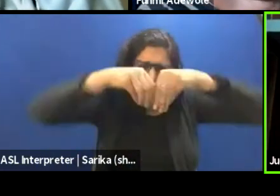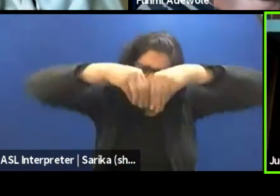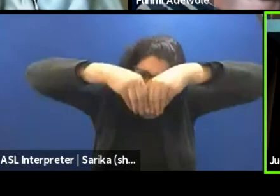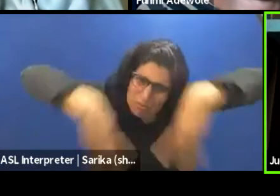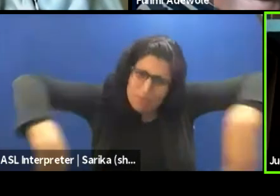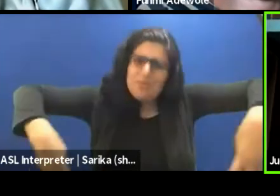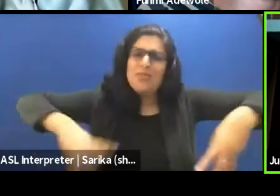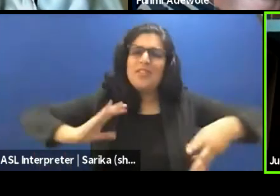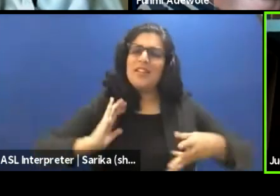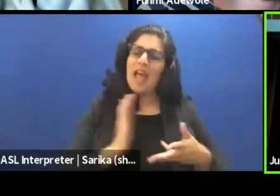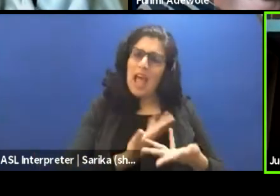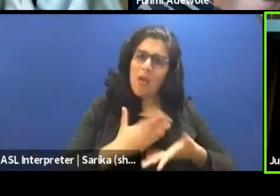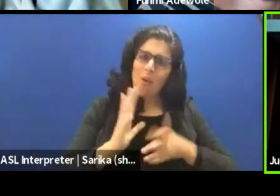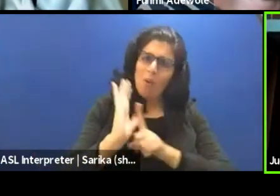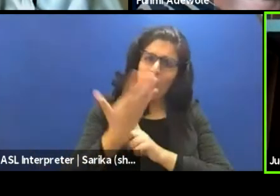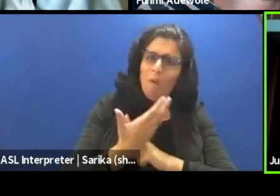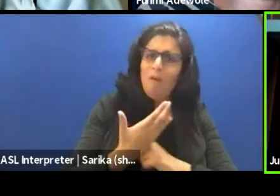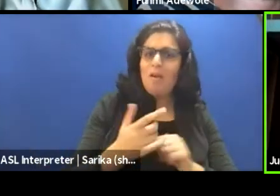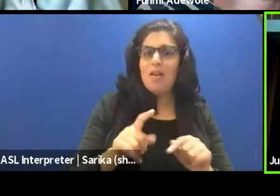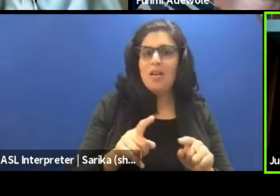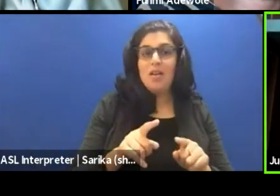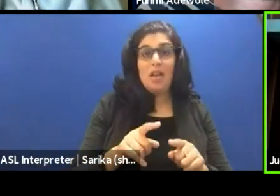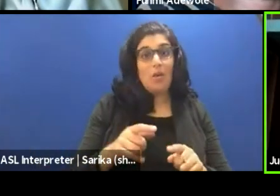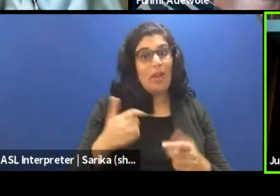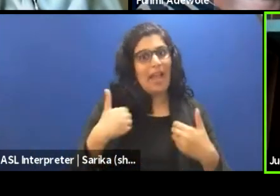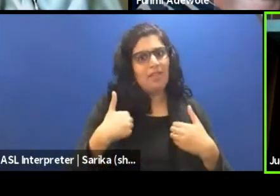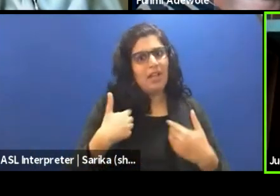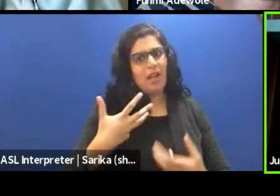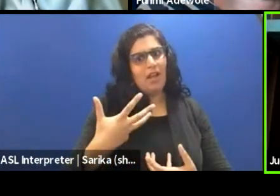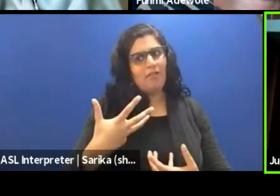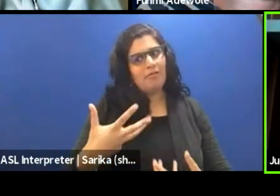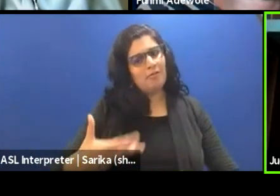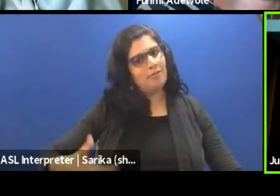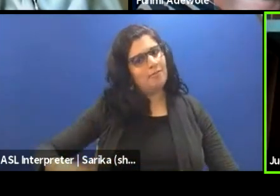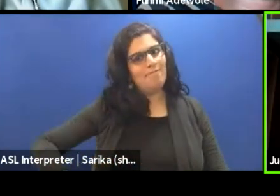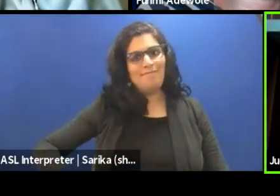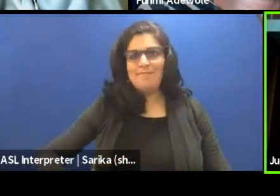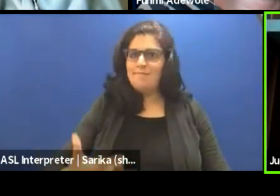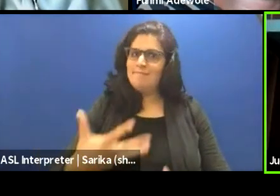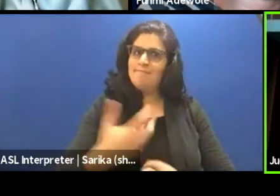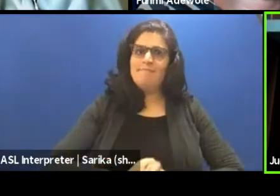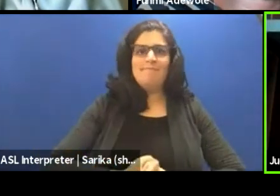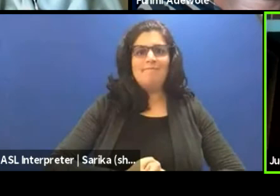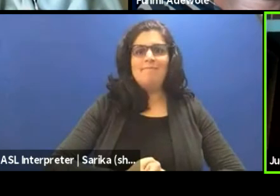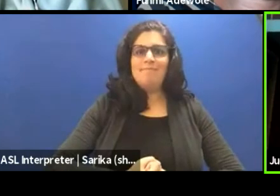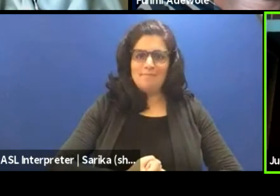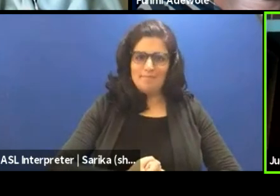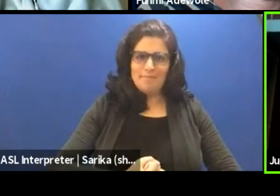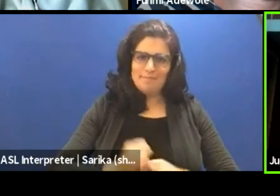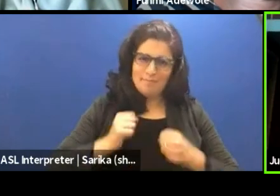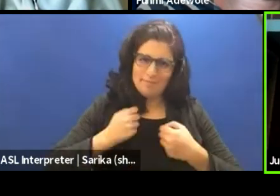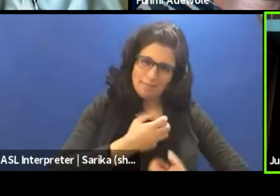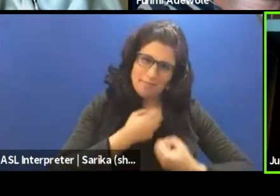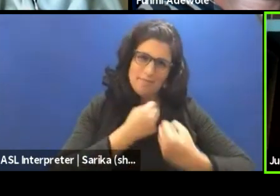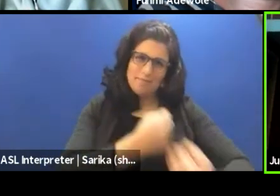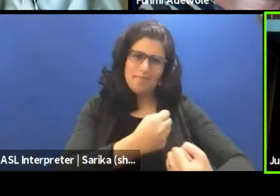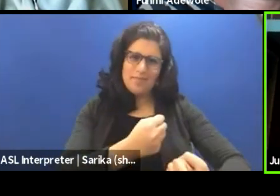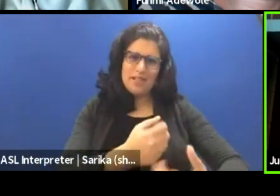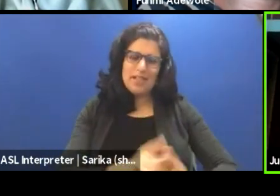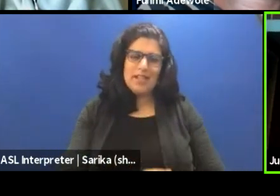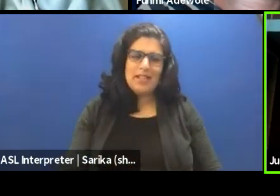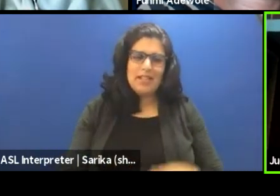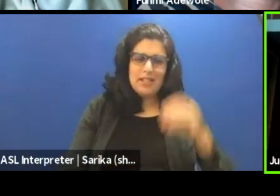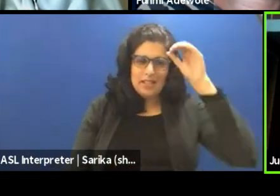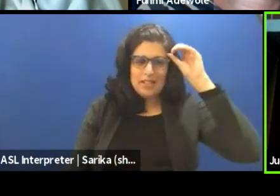ancestry. You know, and then we also have to have the guts to say that we will do, come what may. And as they say, when something is repeated